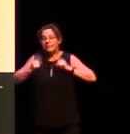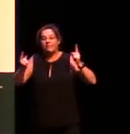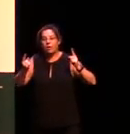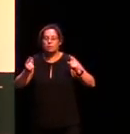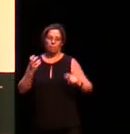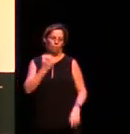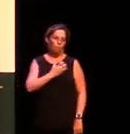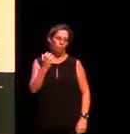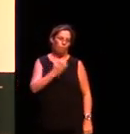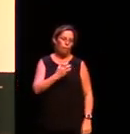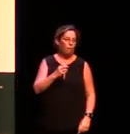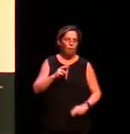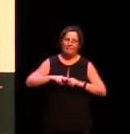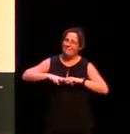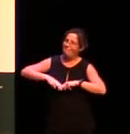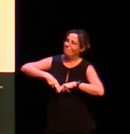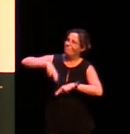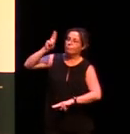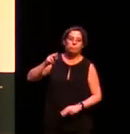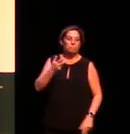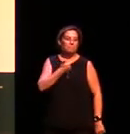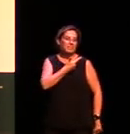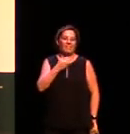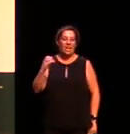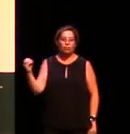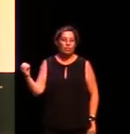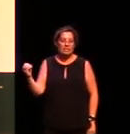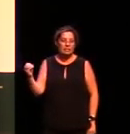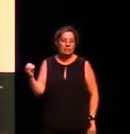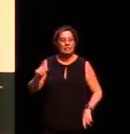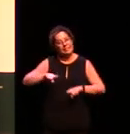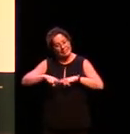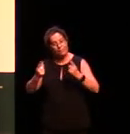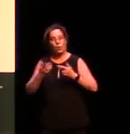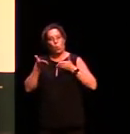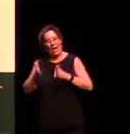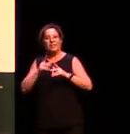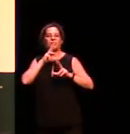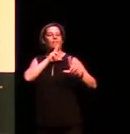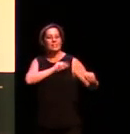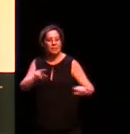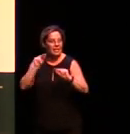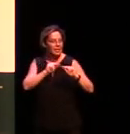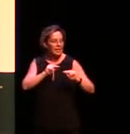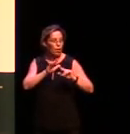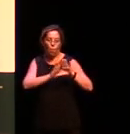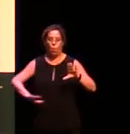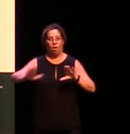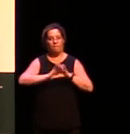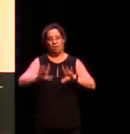dialects we actually would say there's more like 700 different ways of speaking across the continent.